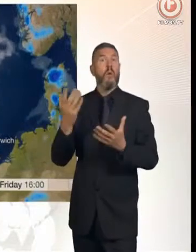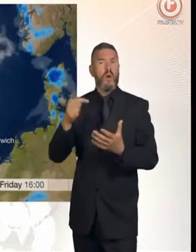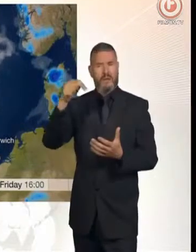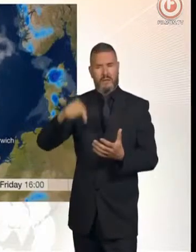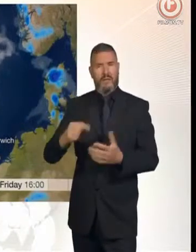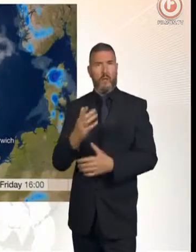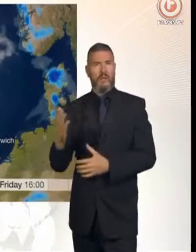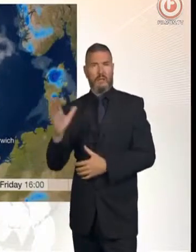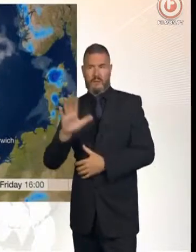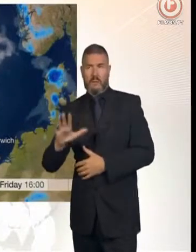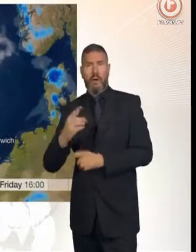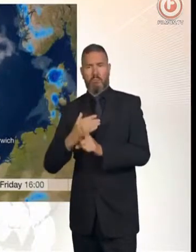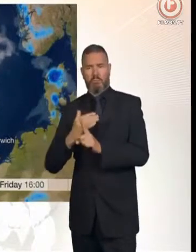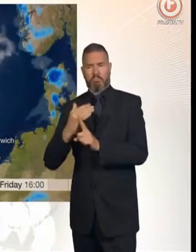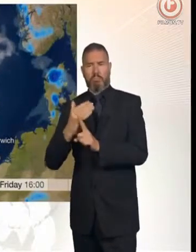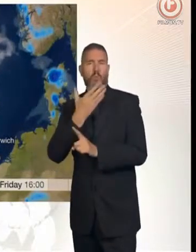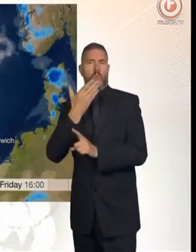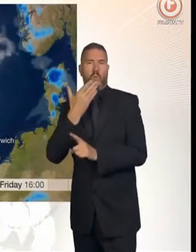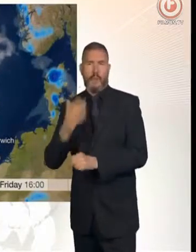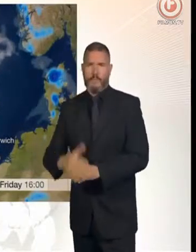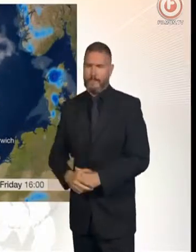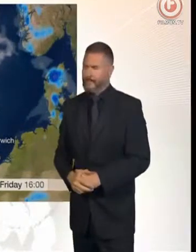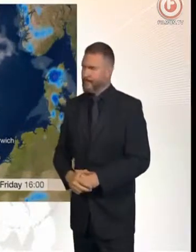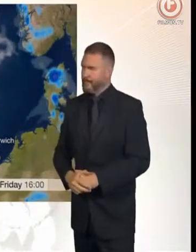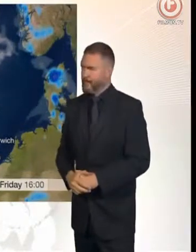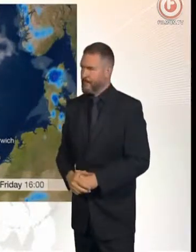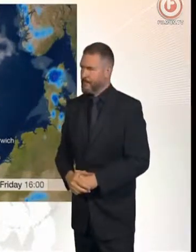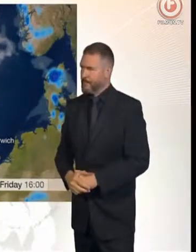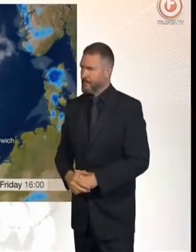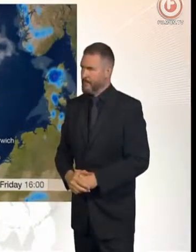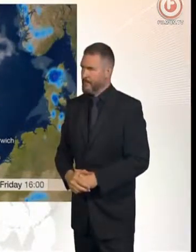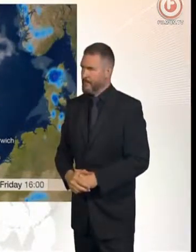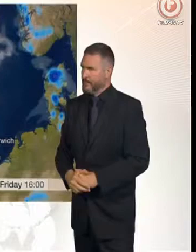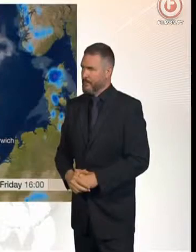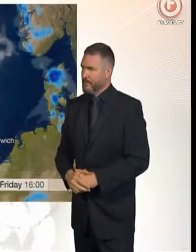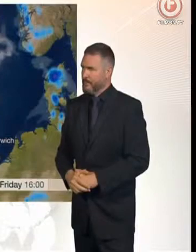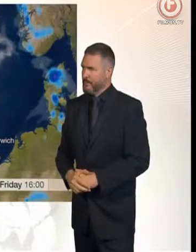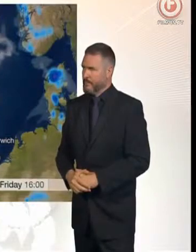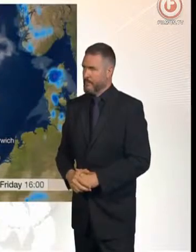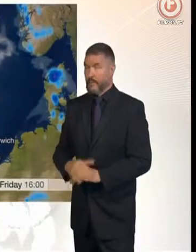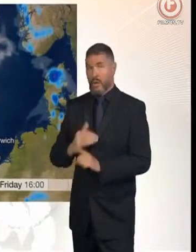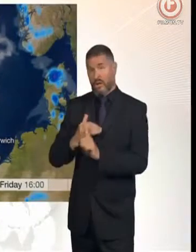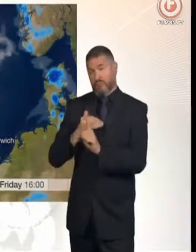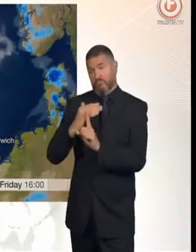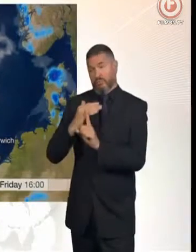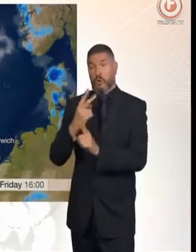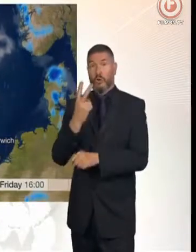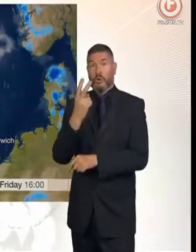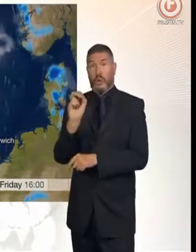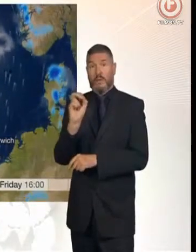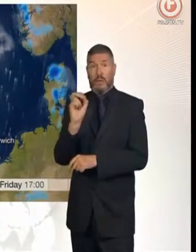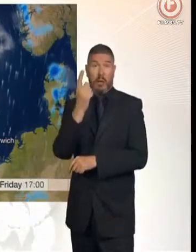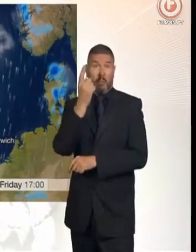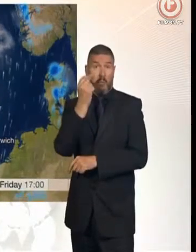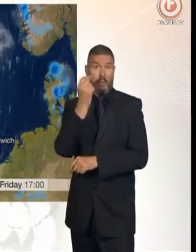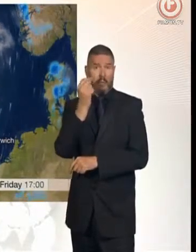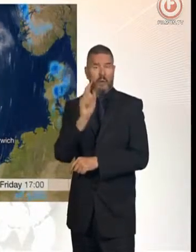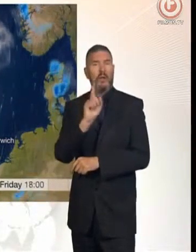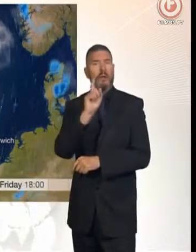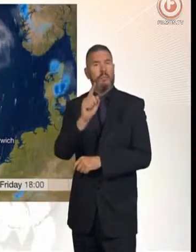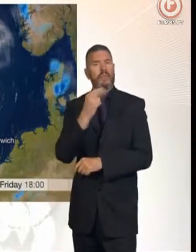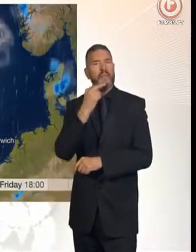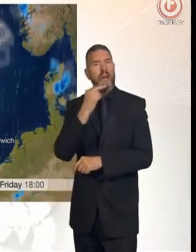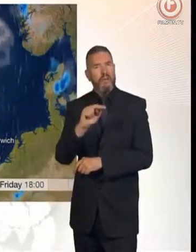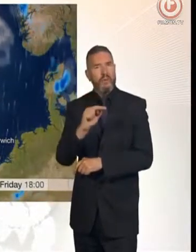temperatures will be a degree or so higher than of late, maybe, even if we're lucky, 20 degrees. That's 68 Fahrenheit. Now, as we move through